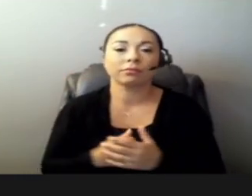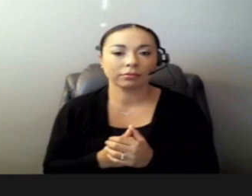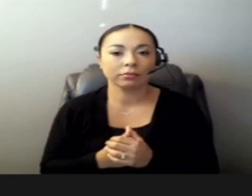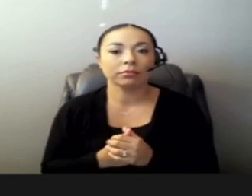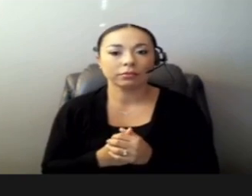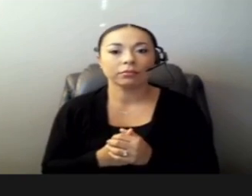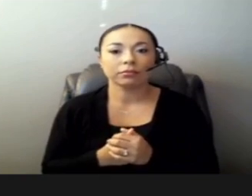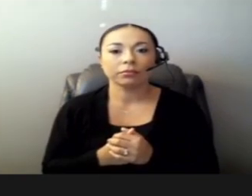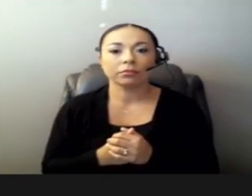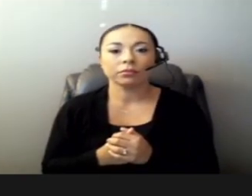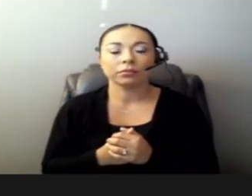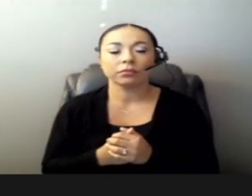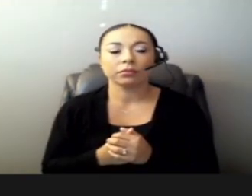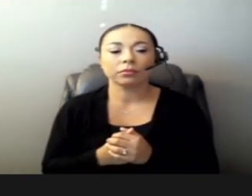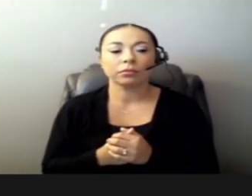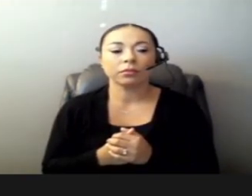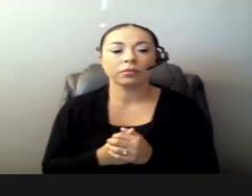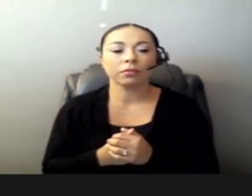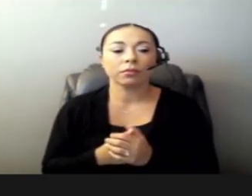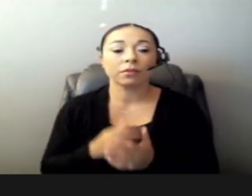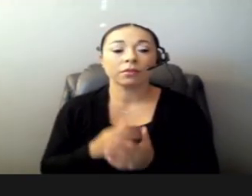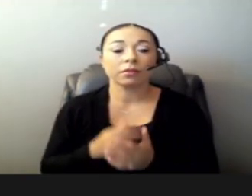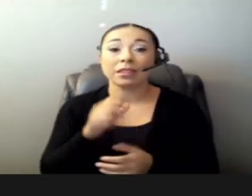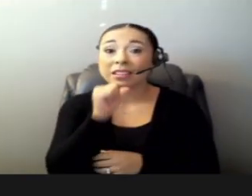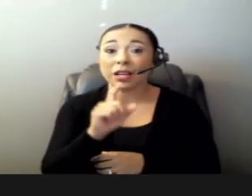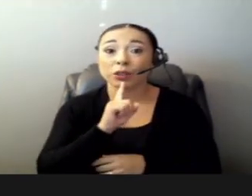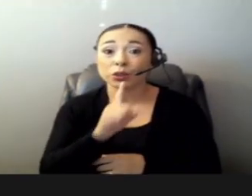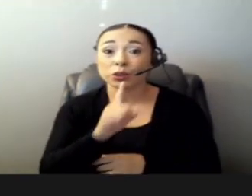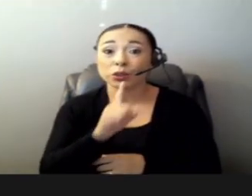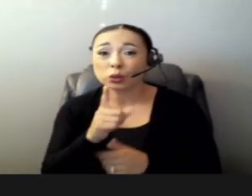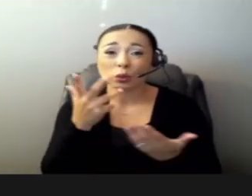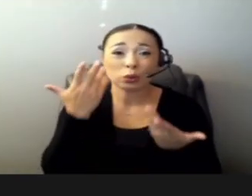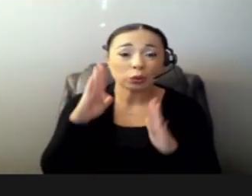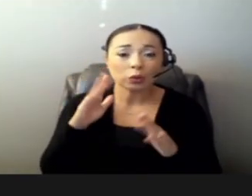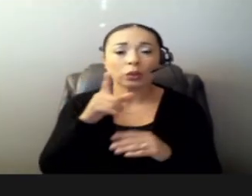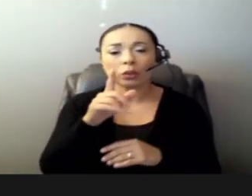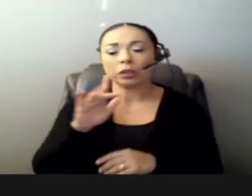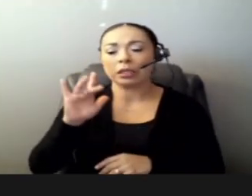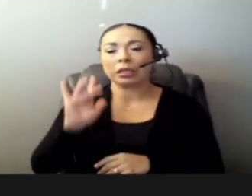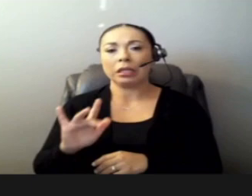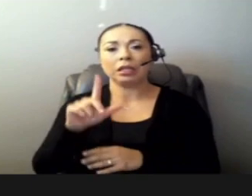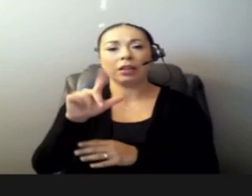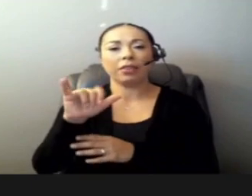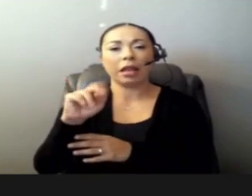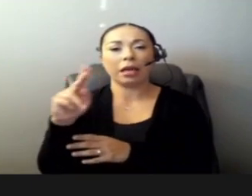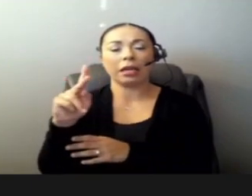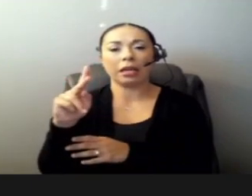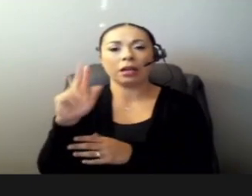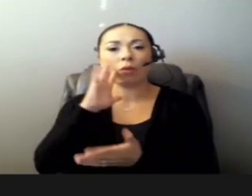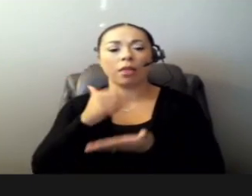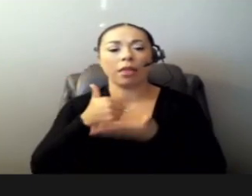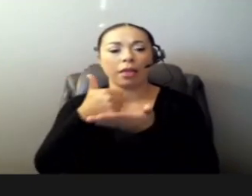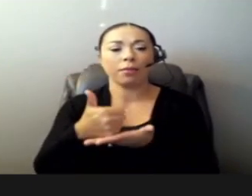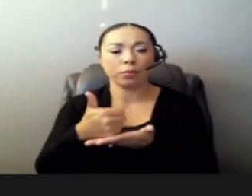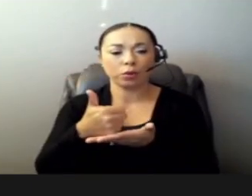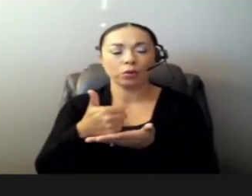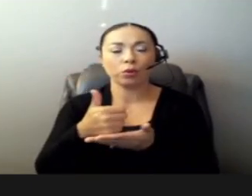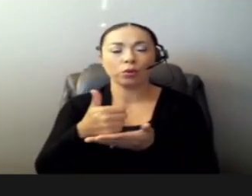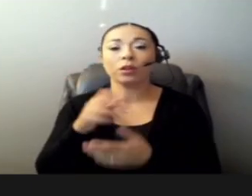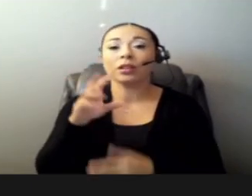Not sure? Use this link to help you www